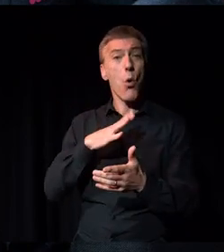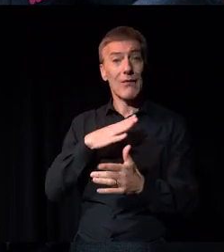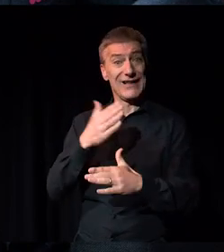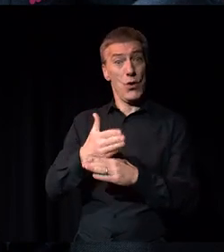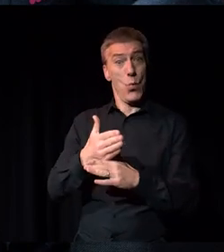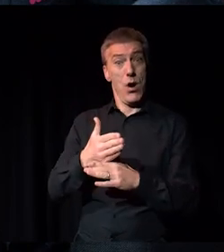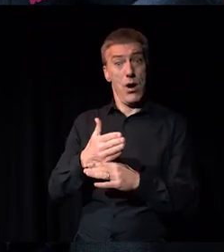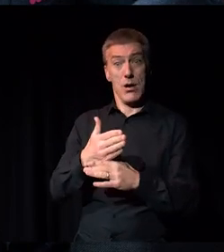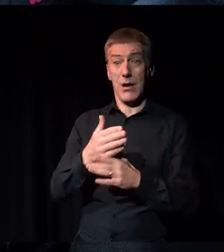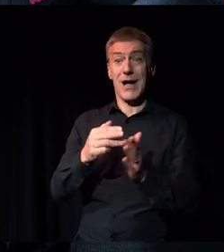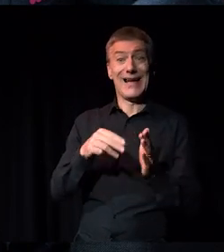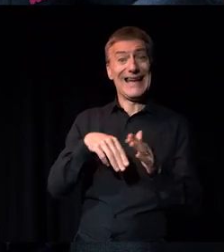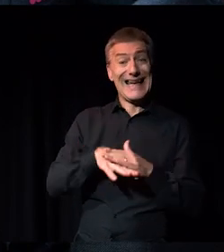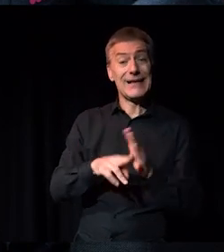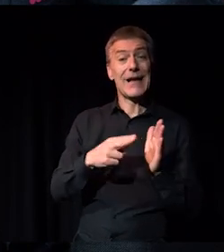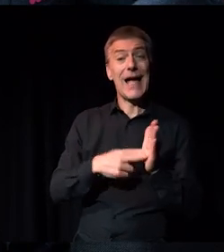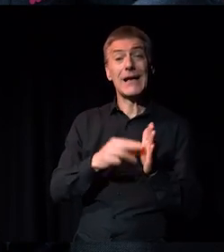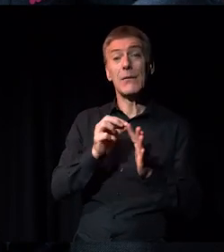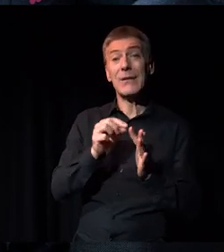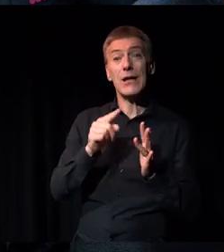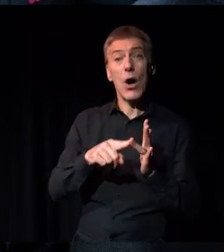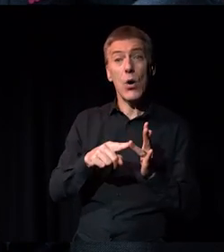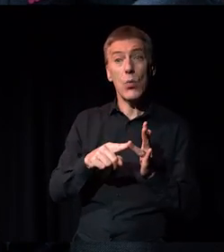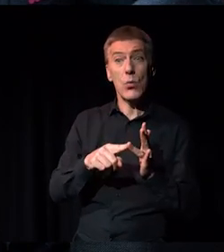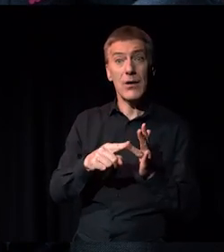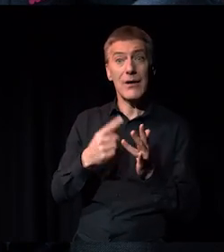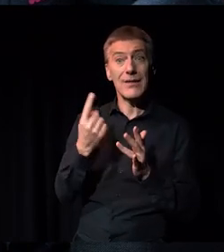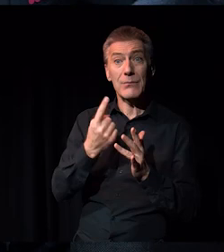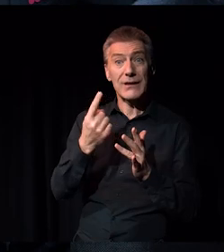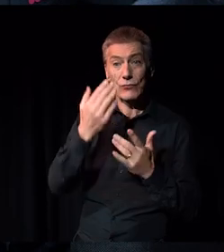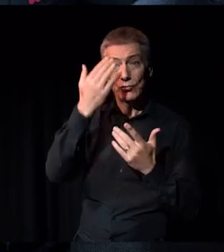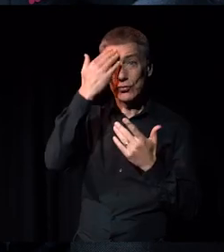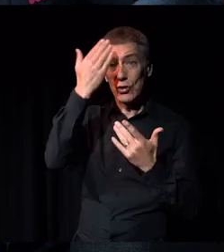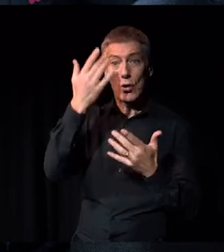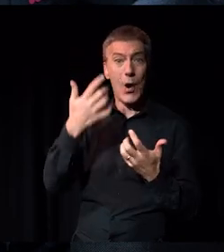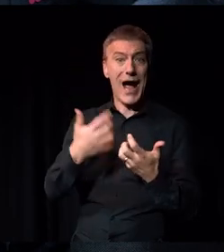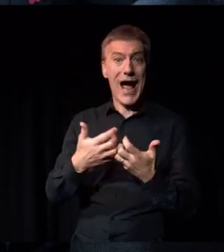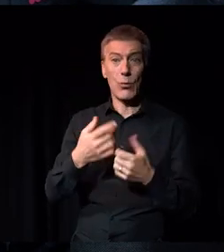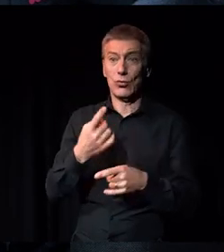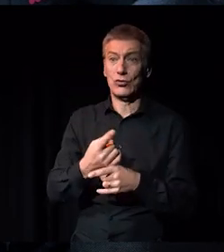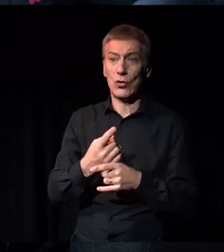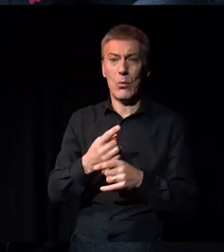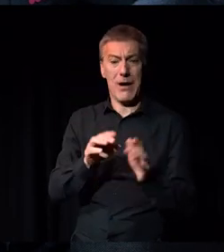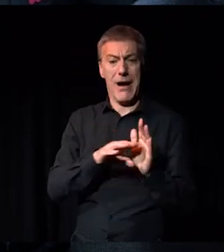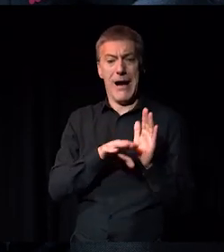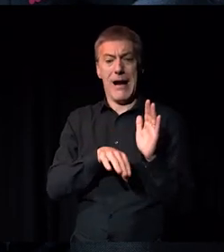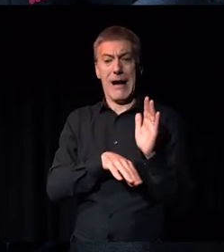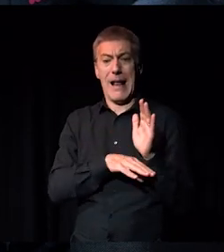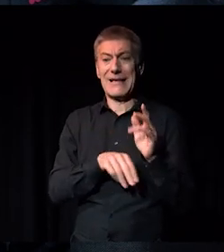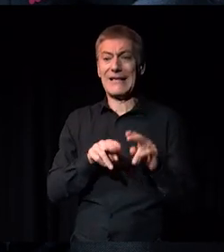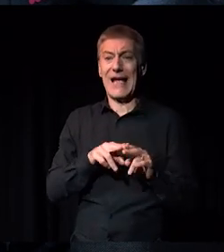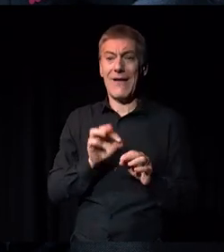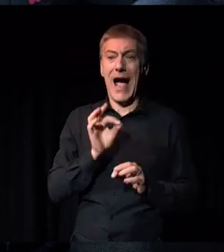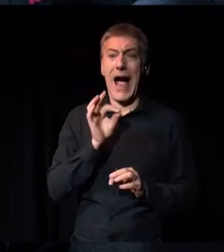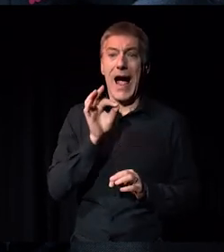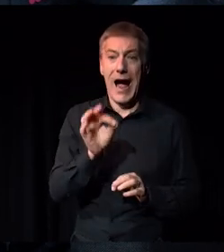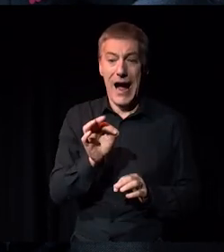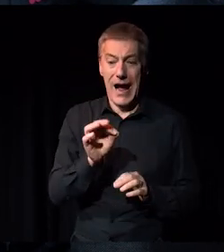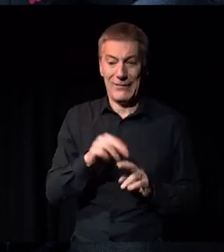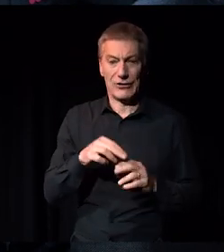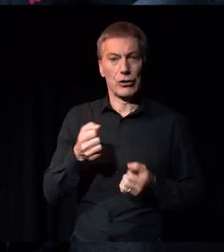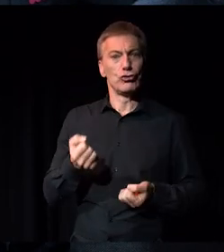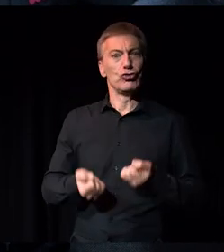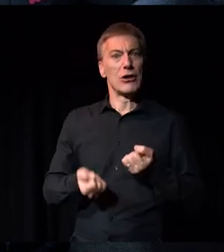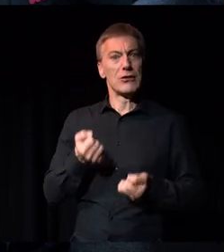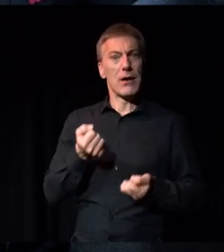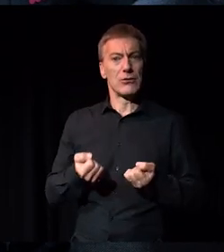the sector who work in MPOs have lost the language to talk about class. They felt that talking about someone's class made them judgmental and they kind